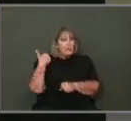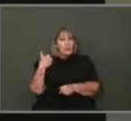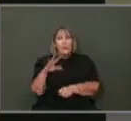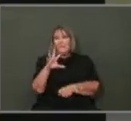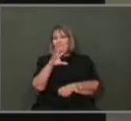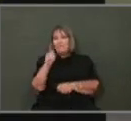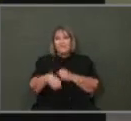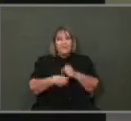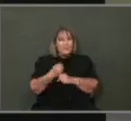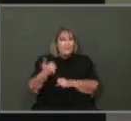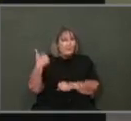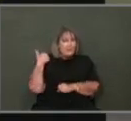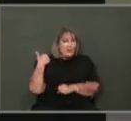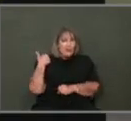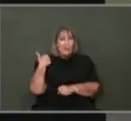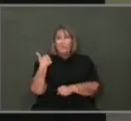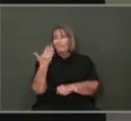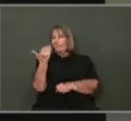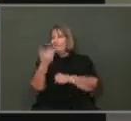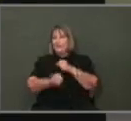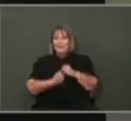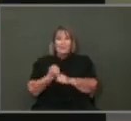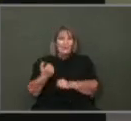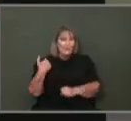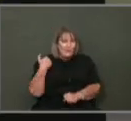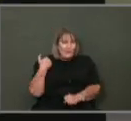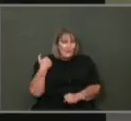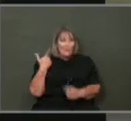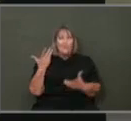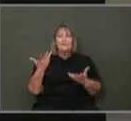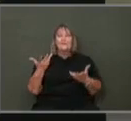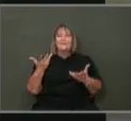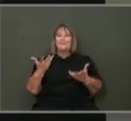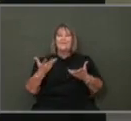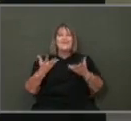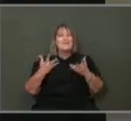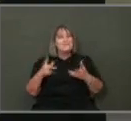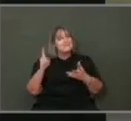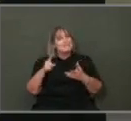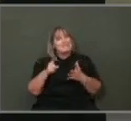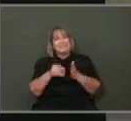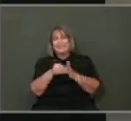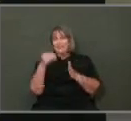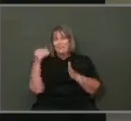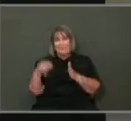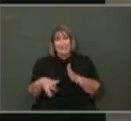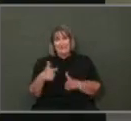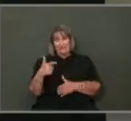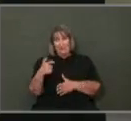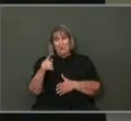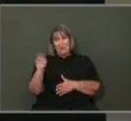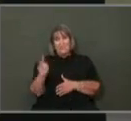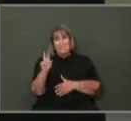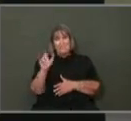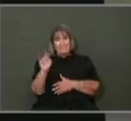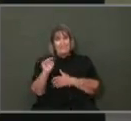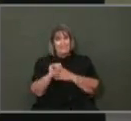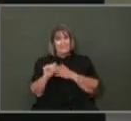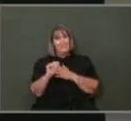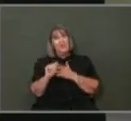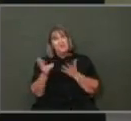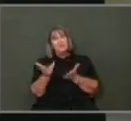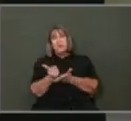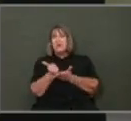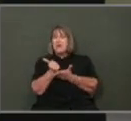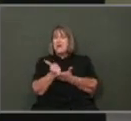ago. And it's going to take a lot of money, a lot more than $21 million. What we can do, though, with